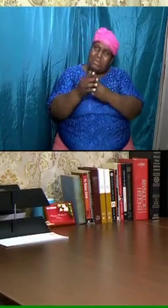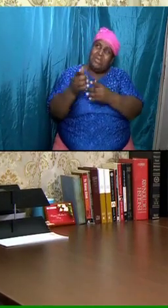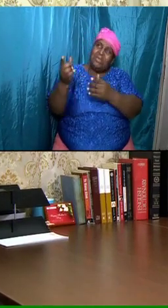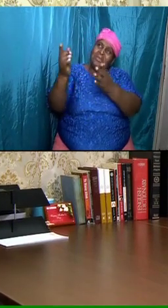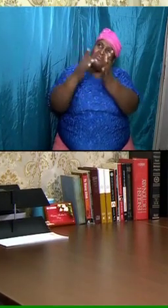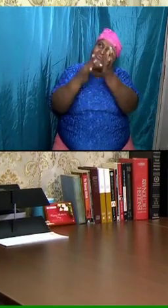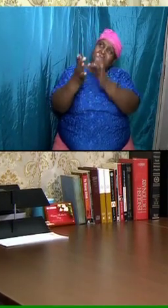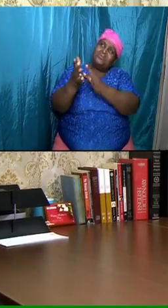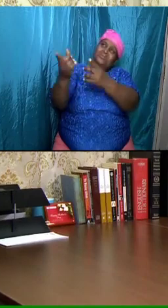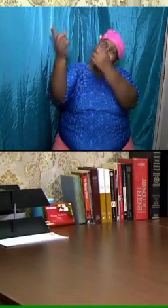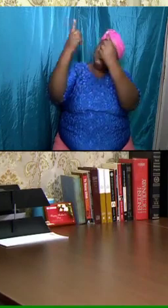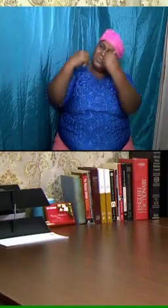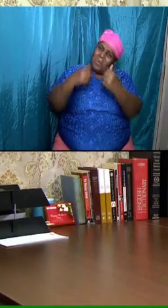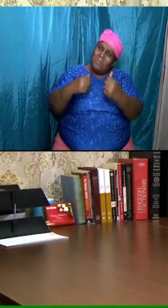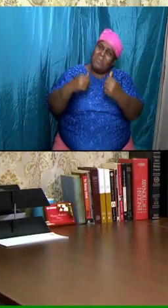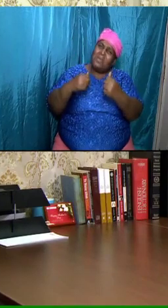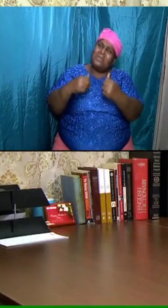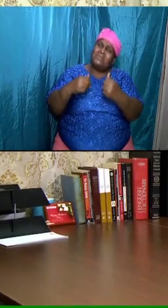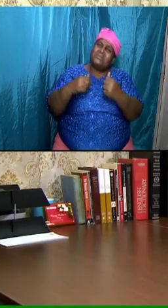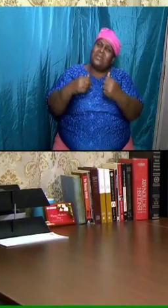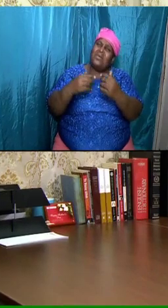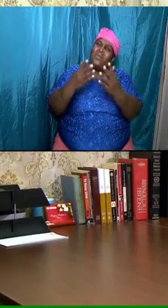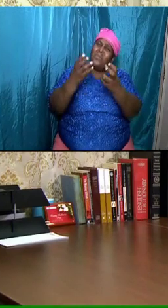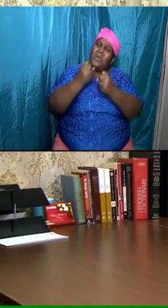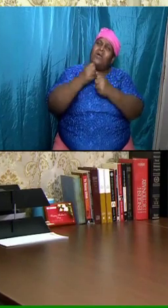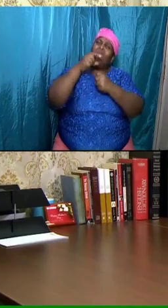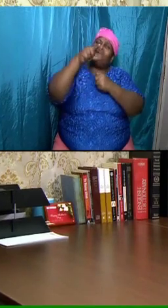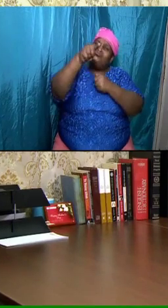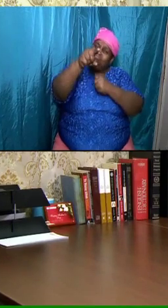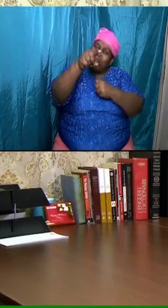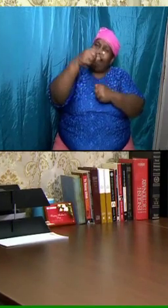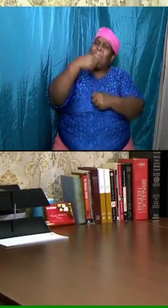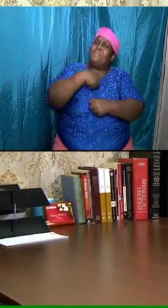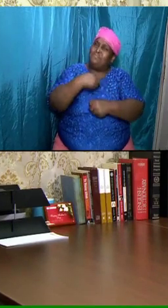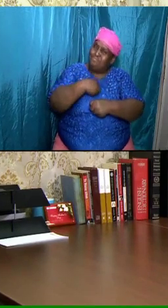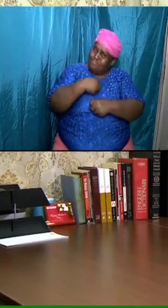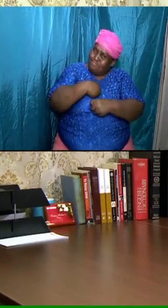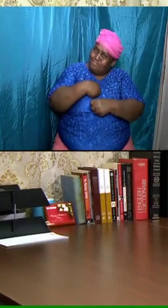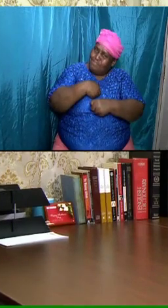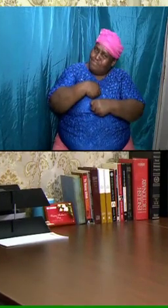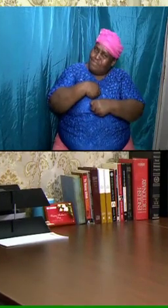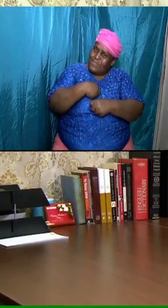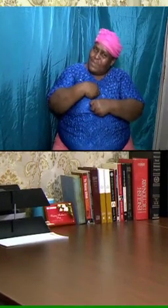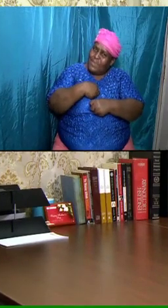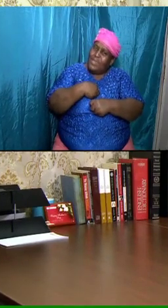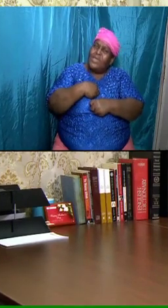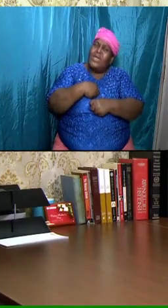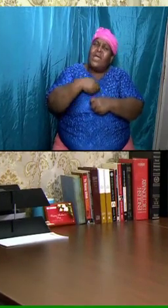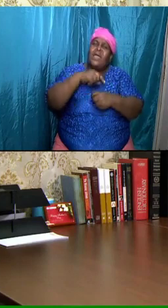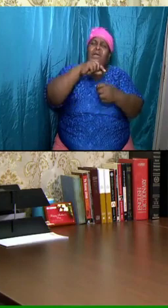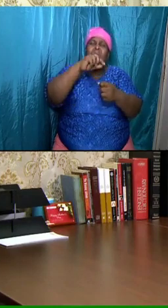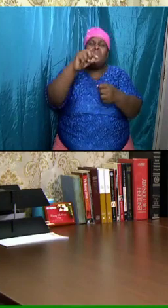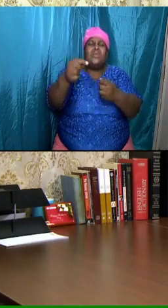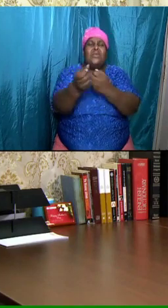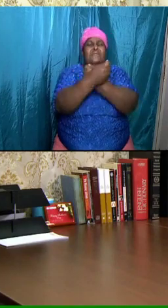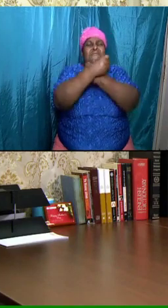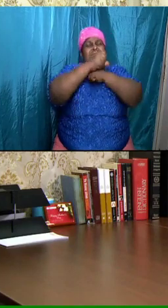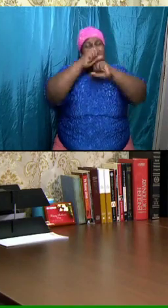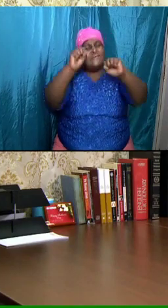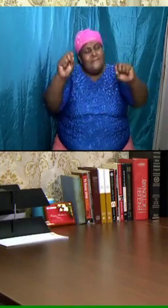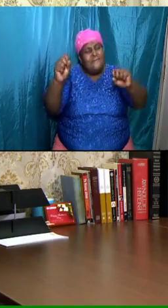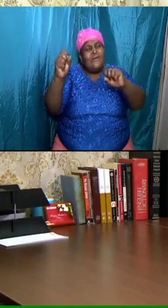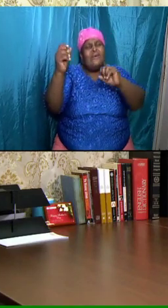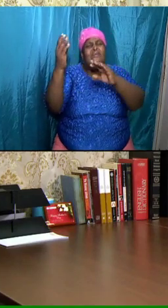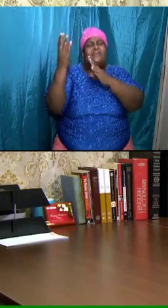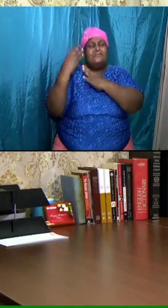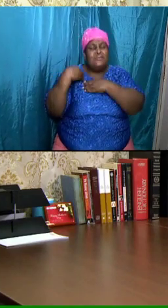you and we accepted the invitation and we were converted and we accepted the gospel of Jesus